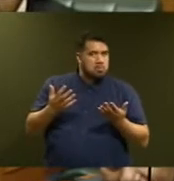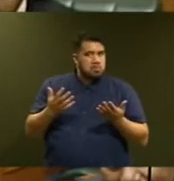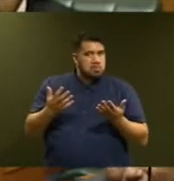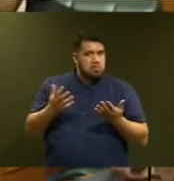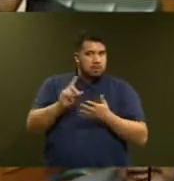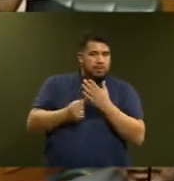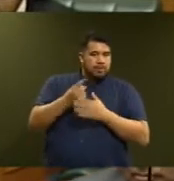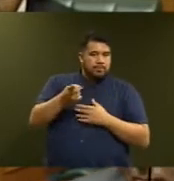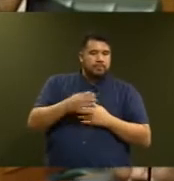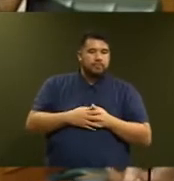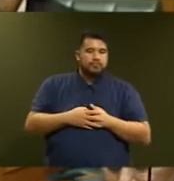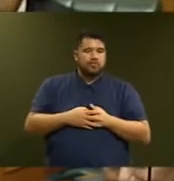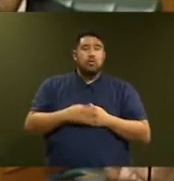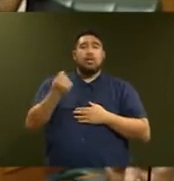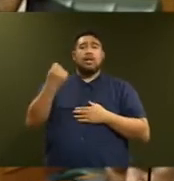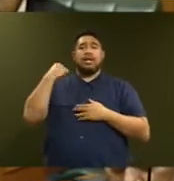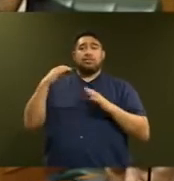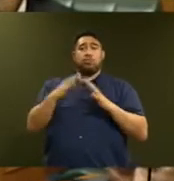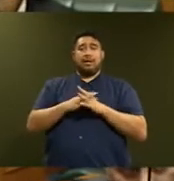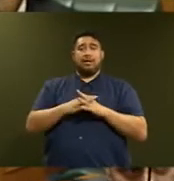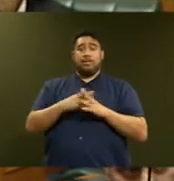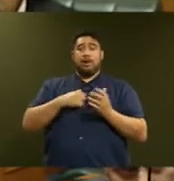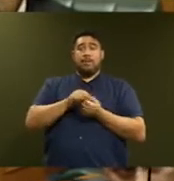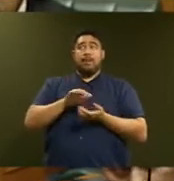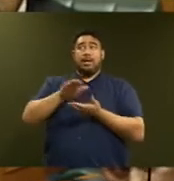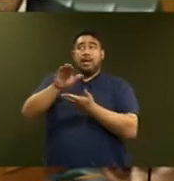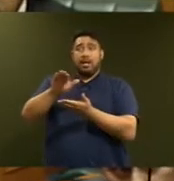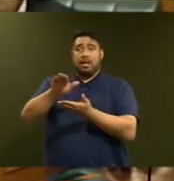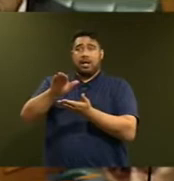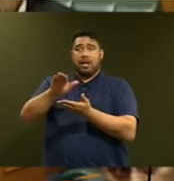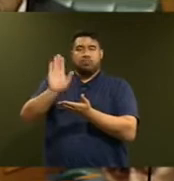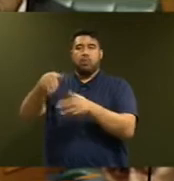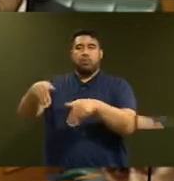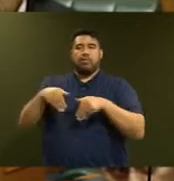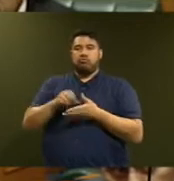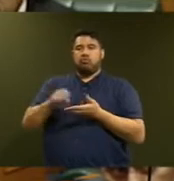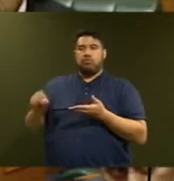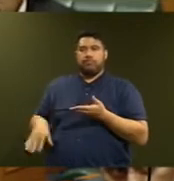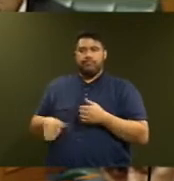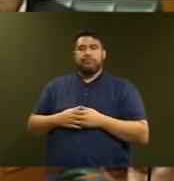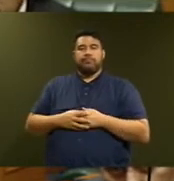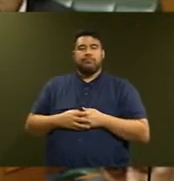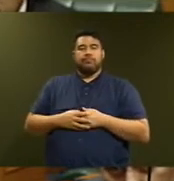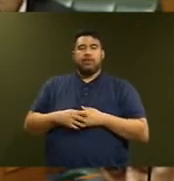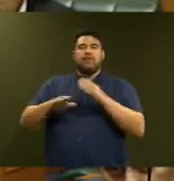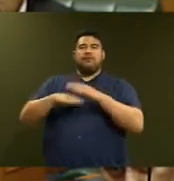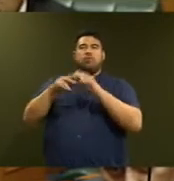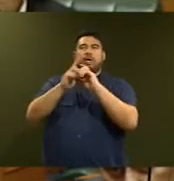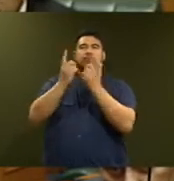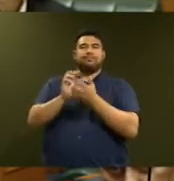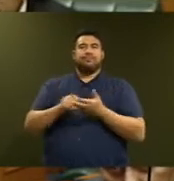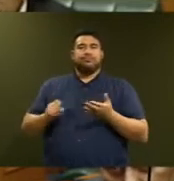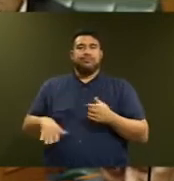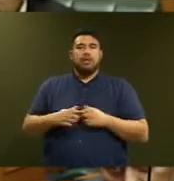last week was that I made the decision to withdraw the paper and any further reference to the full cabinet. The reality is, when it comes to government